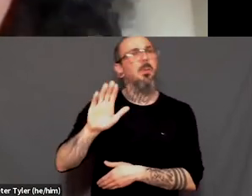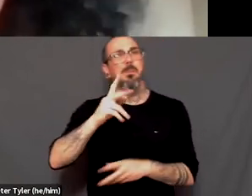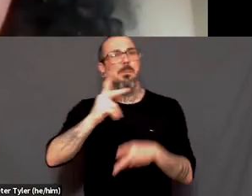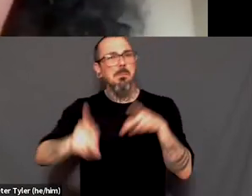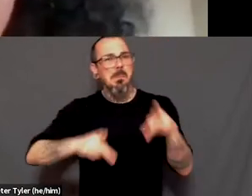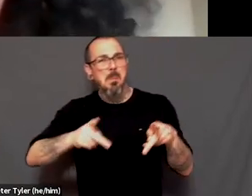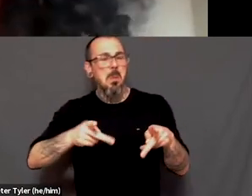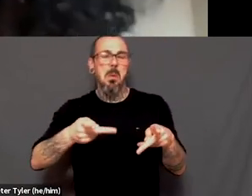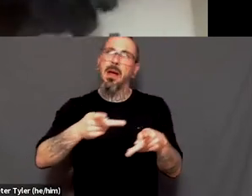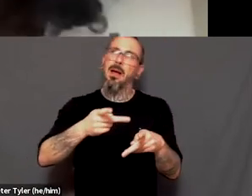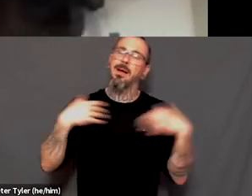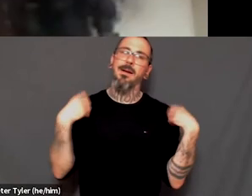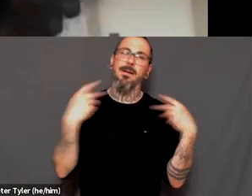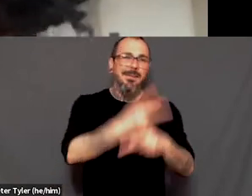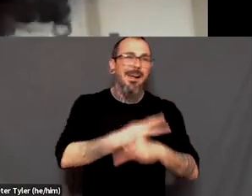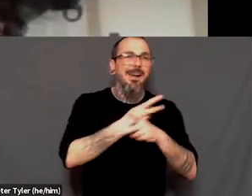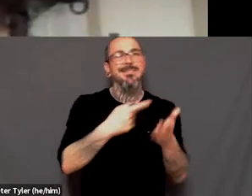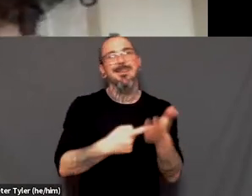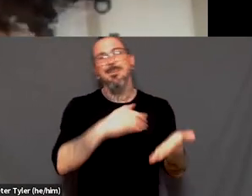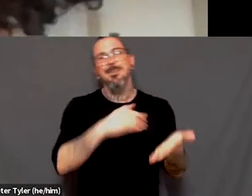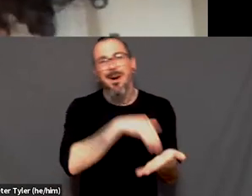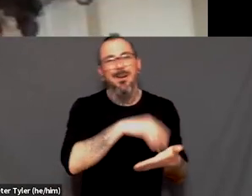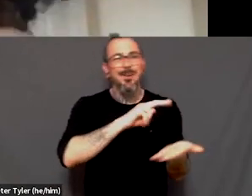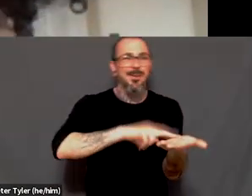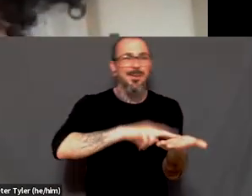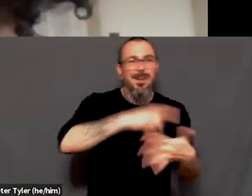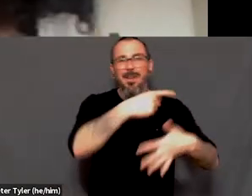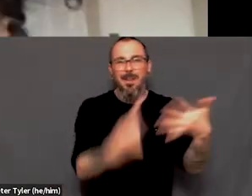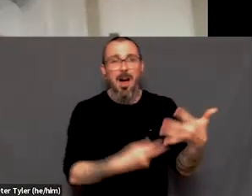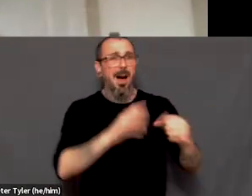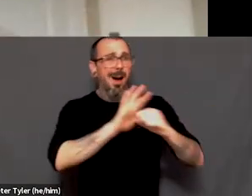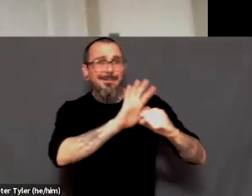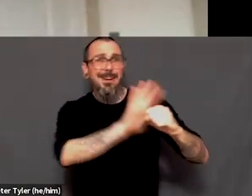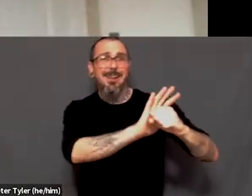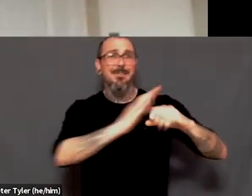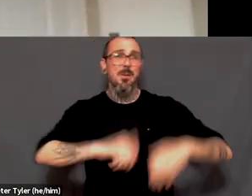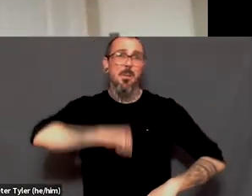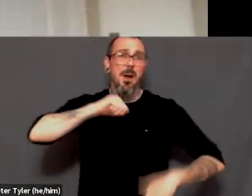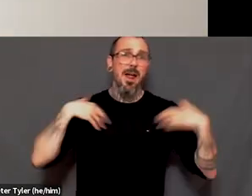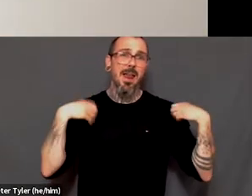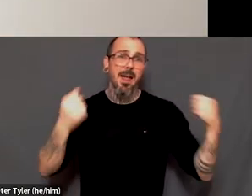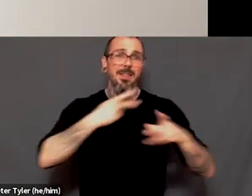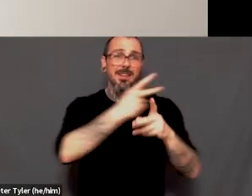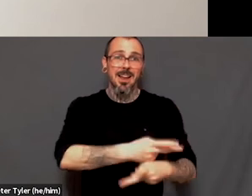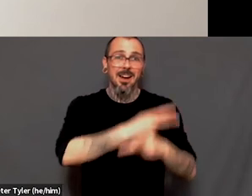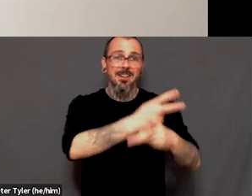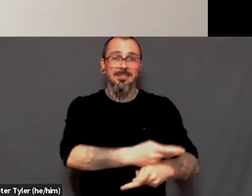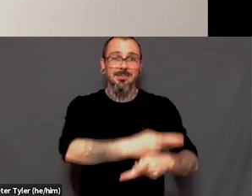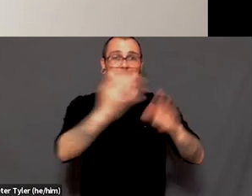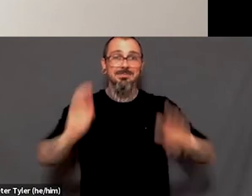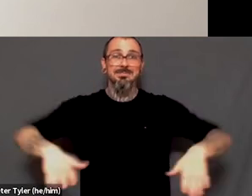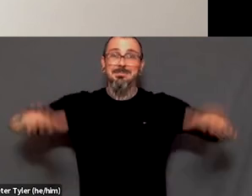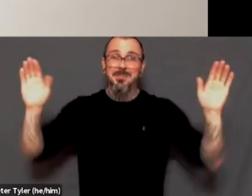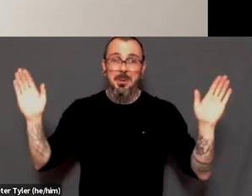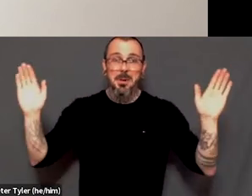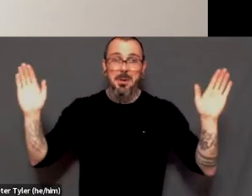for better access for pride healthcare. And yeah, there we go, Dylan. Thank you. Yeah. I,